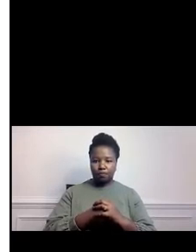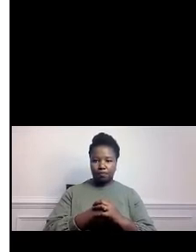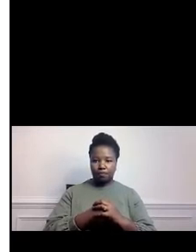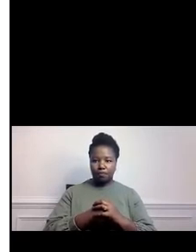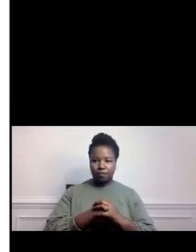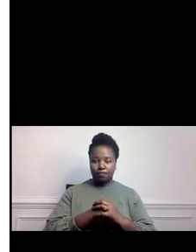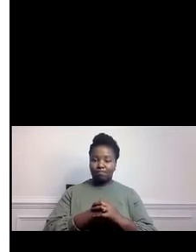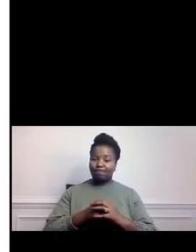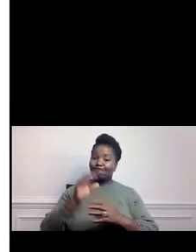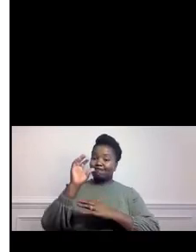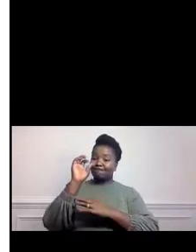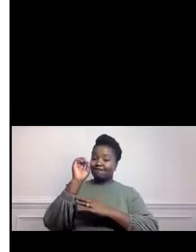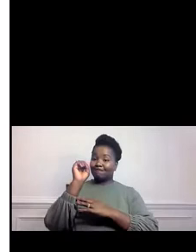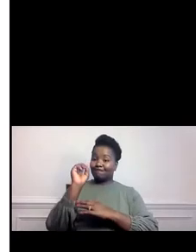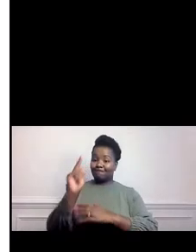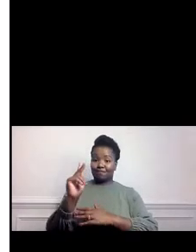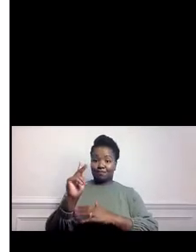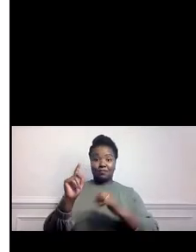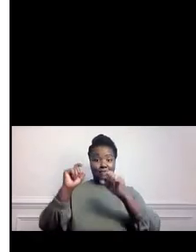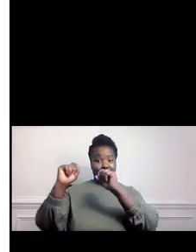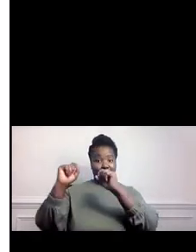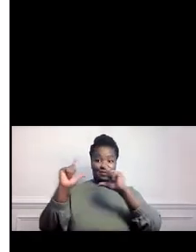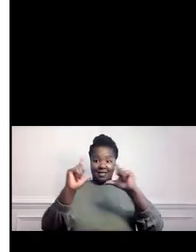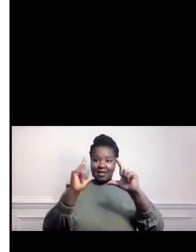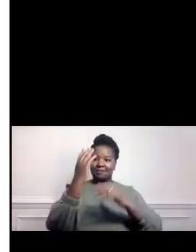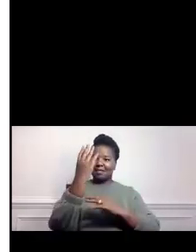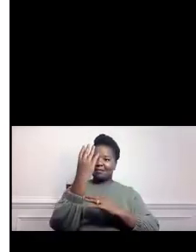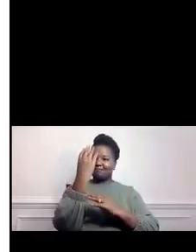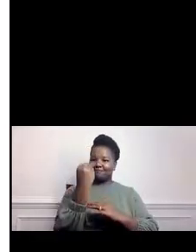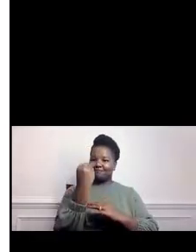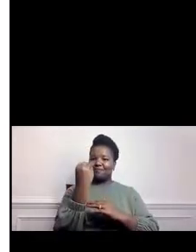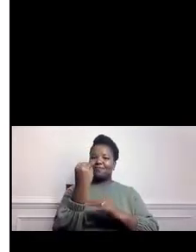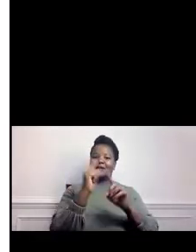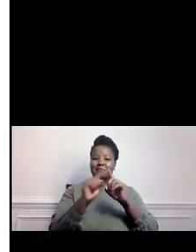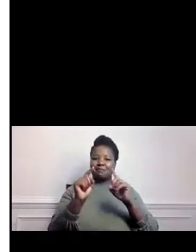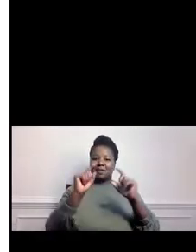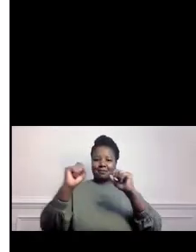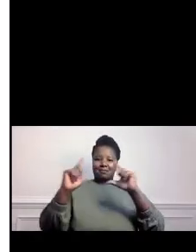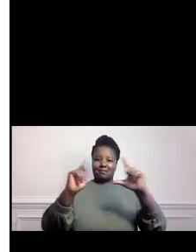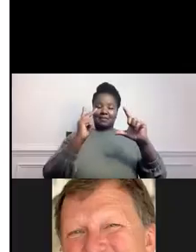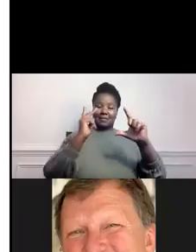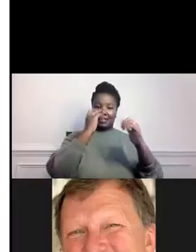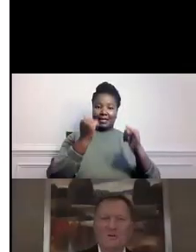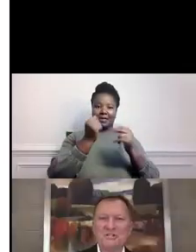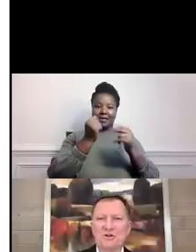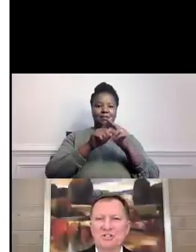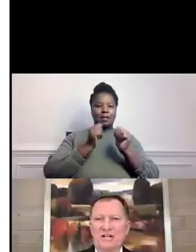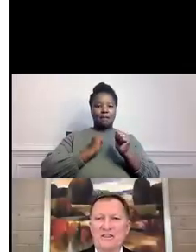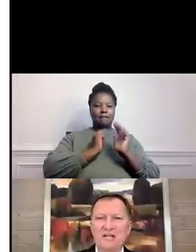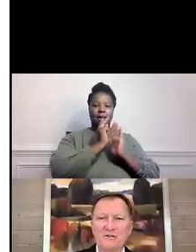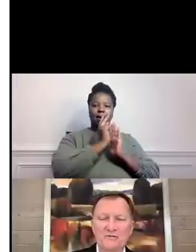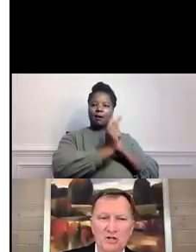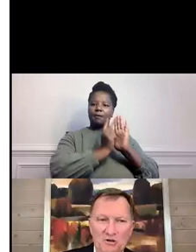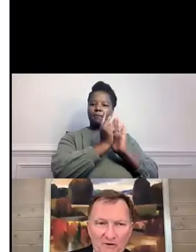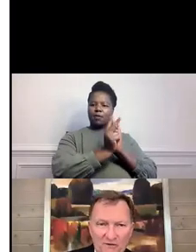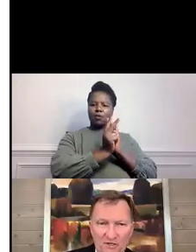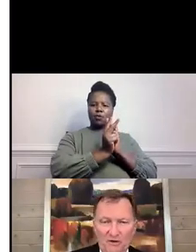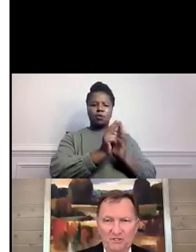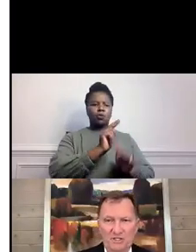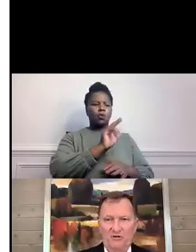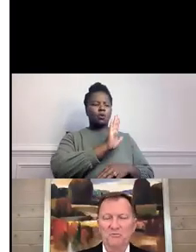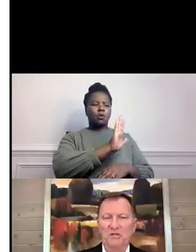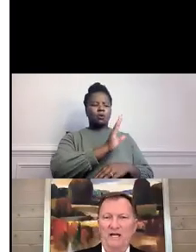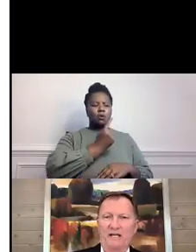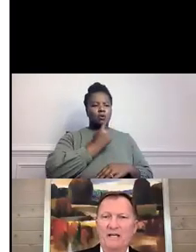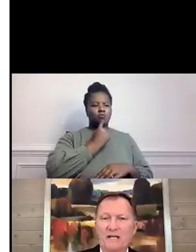All right. Camera is off, but the video is on. So I'm starting my video. First of all, Jen, thank you for the overview